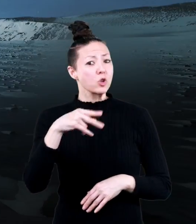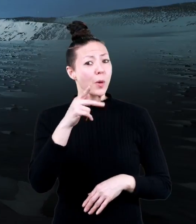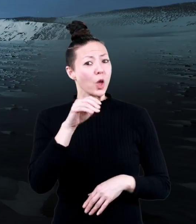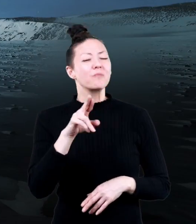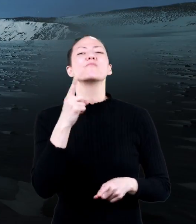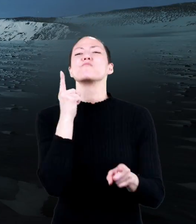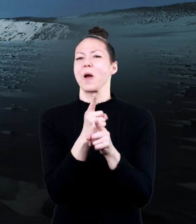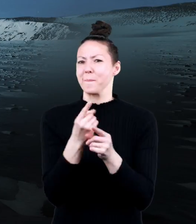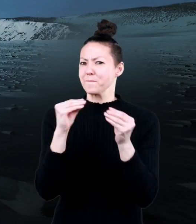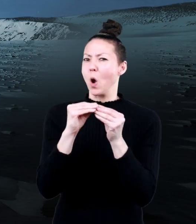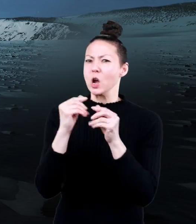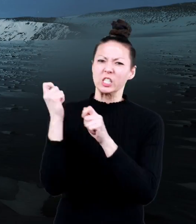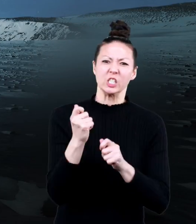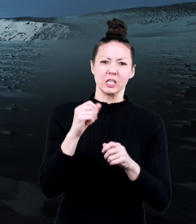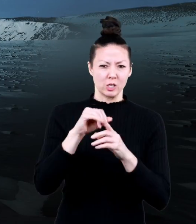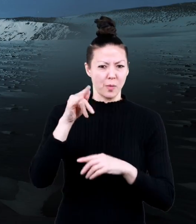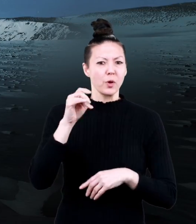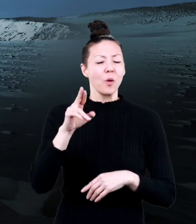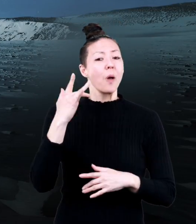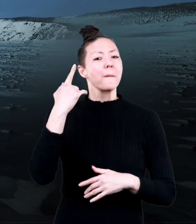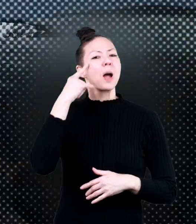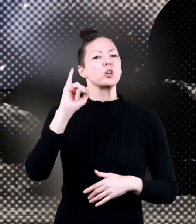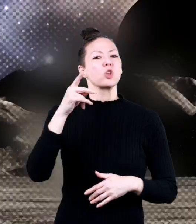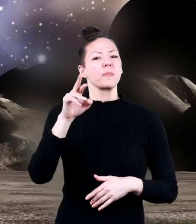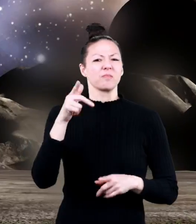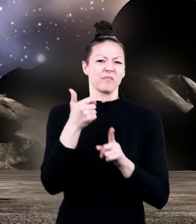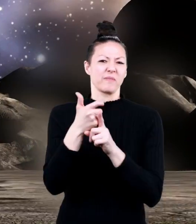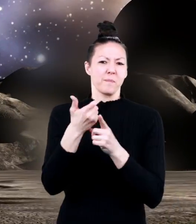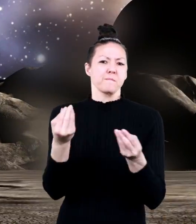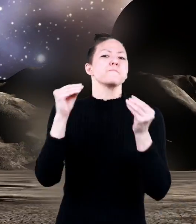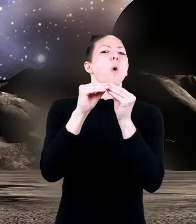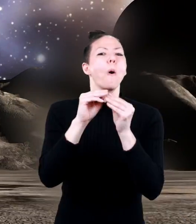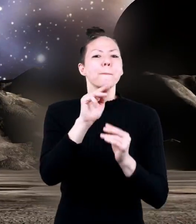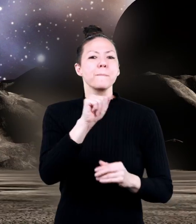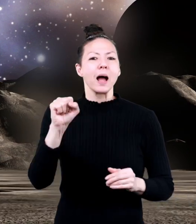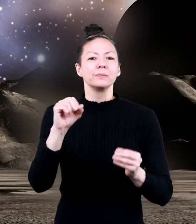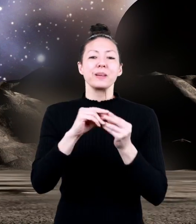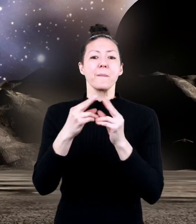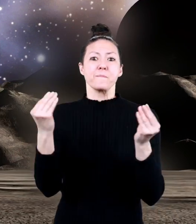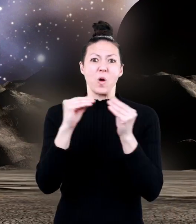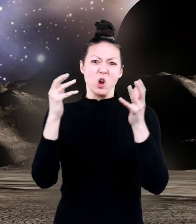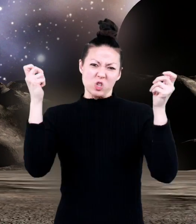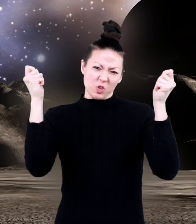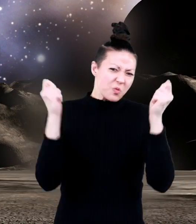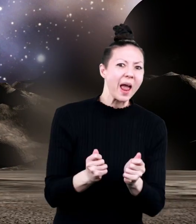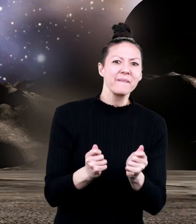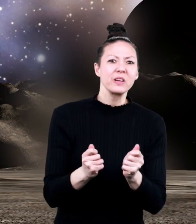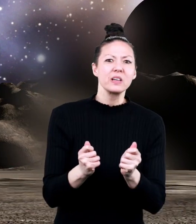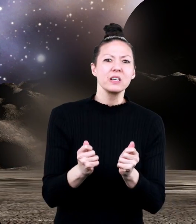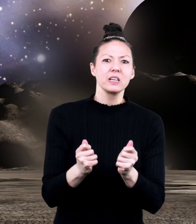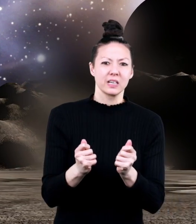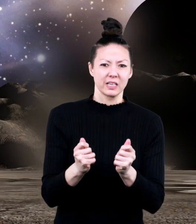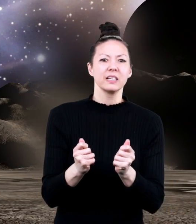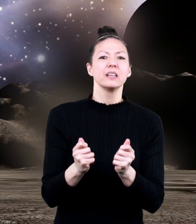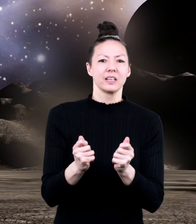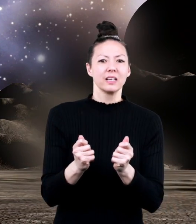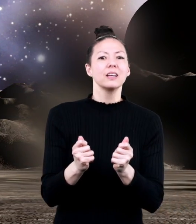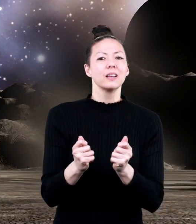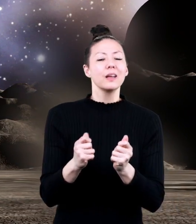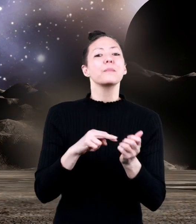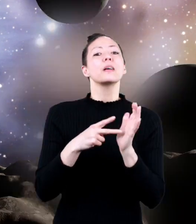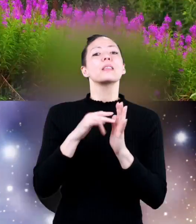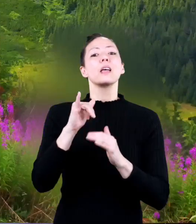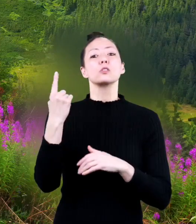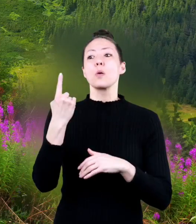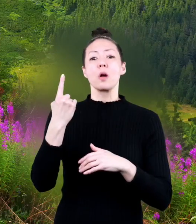If you said Jupiter, you're right. Since Jupiter has more mass, its gravitational pull is greater.